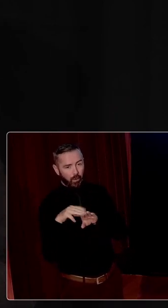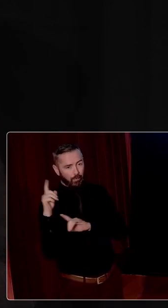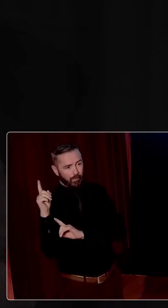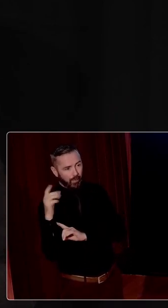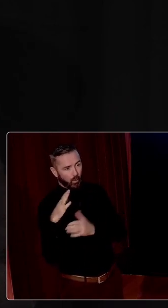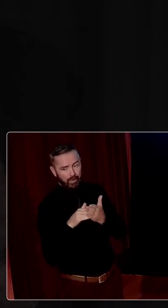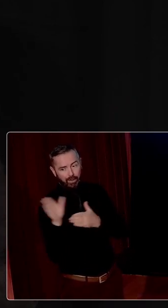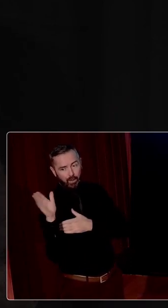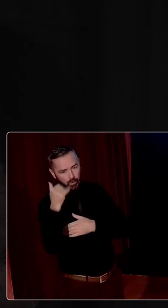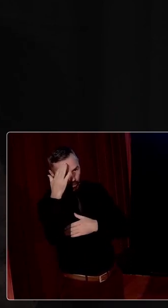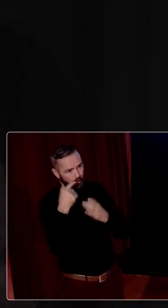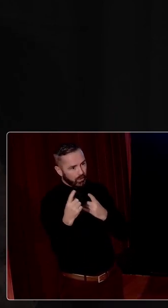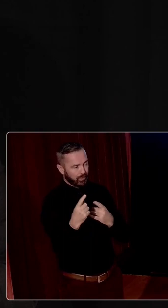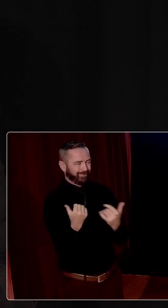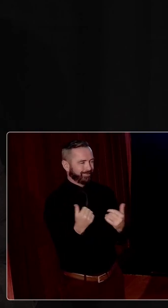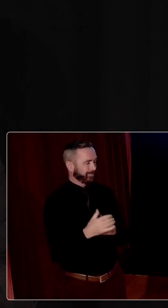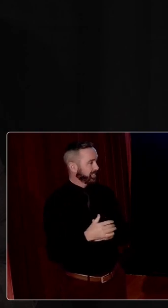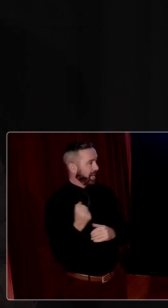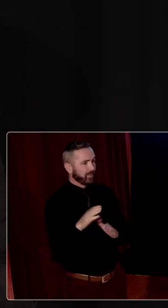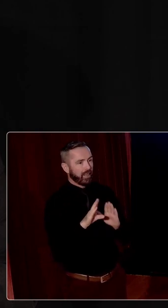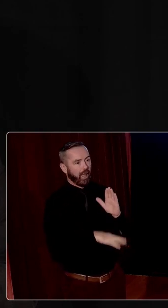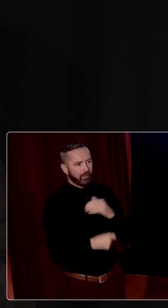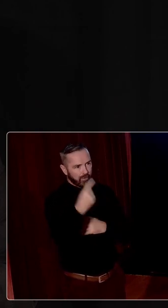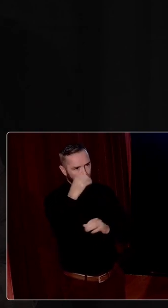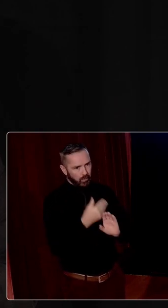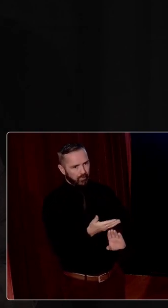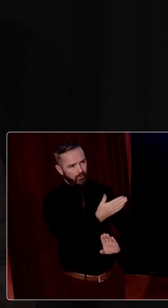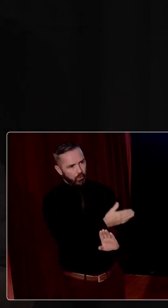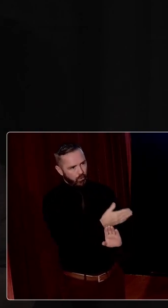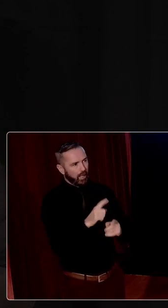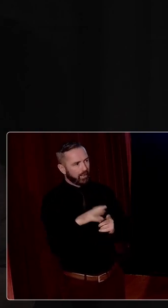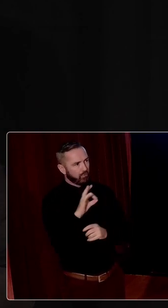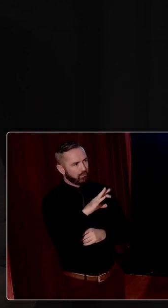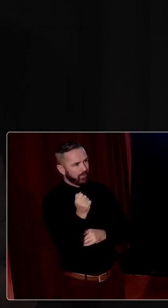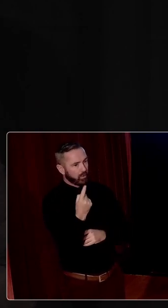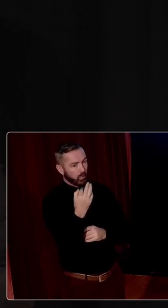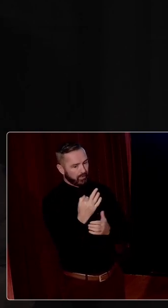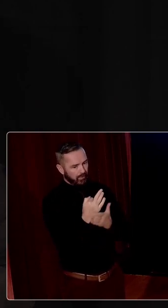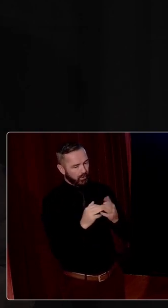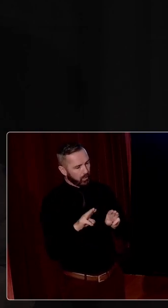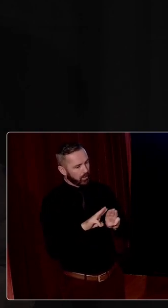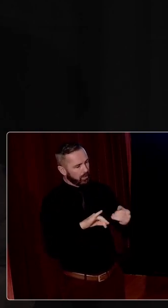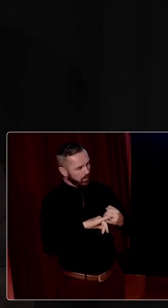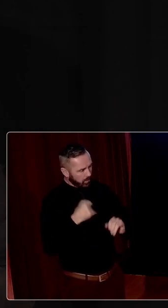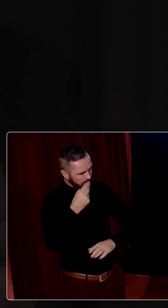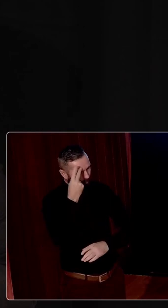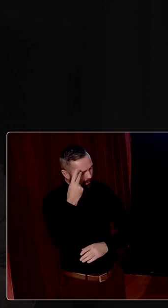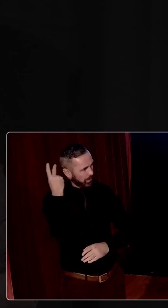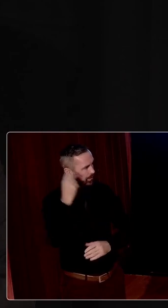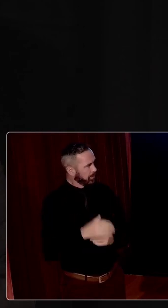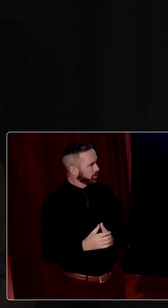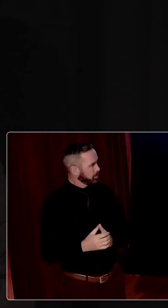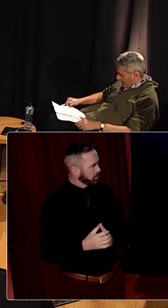we'll know what to do. Maybe there is that lack of thinking beforehand and Griffith is one of the few. So he's one of the few people they have to fall back